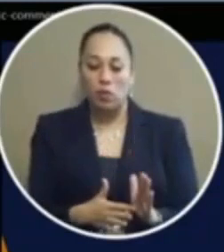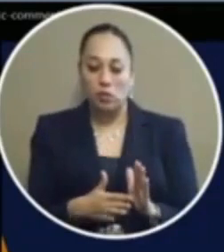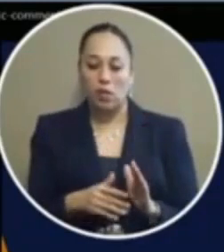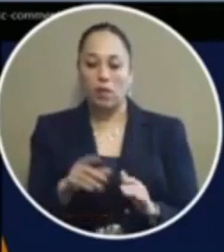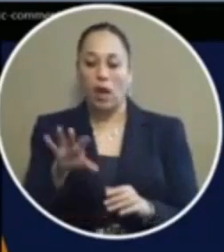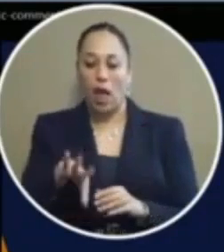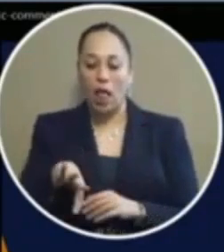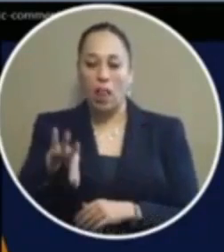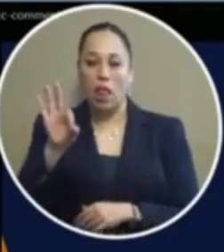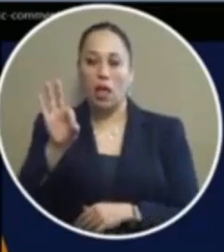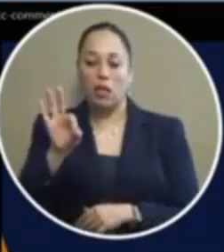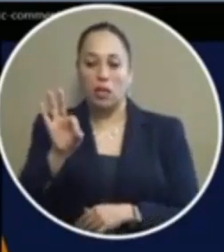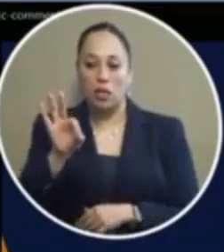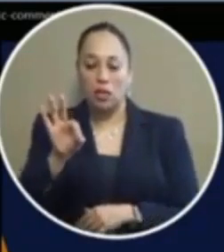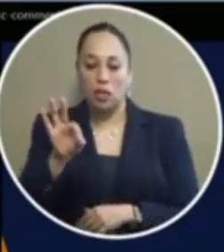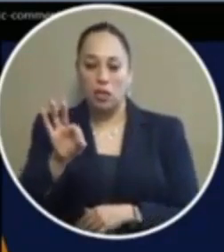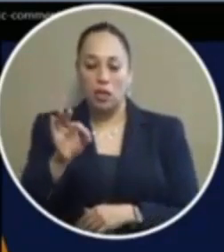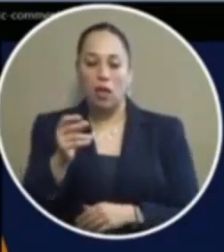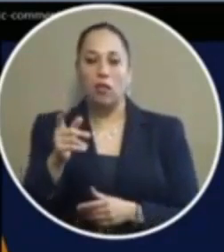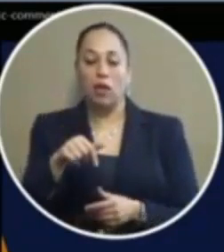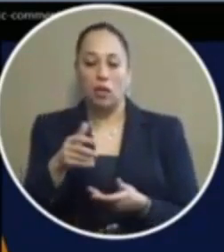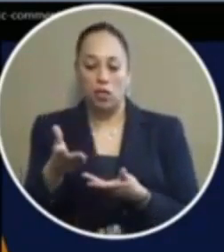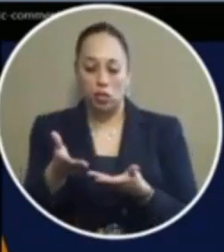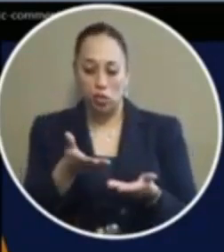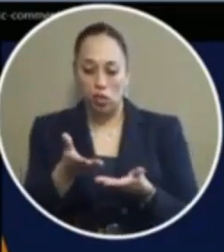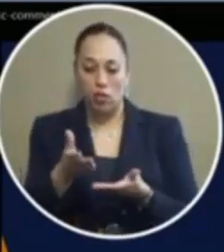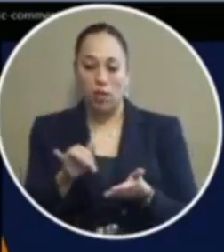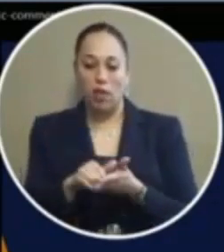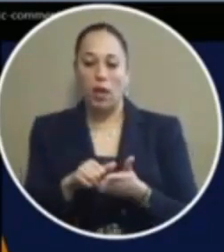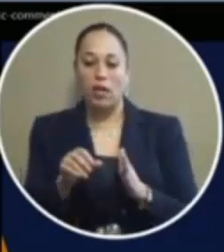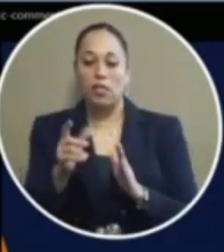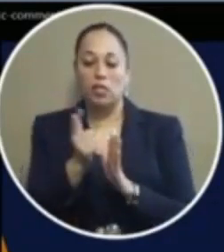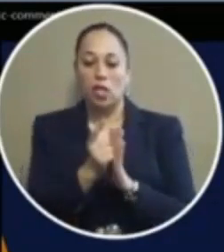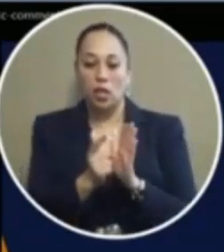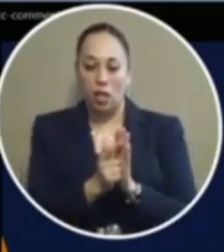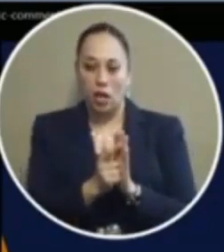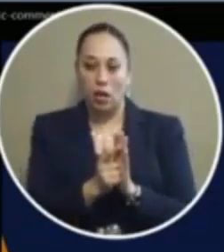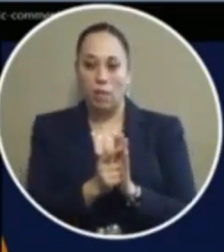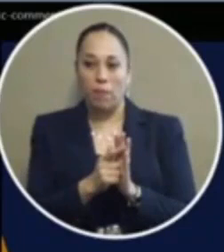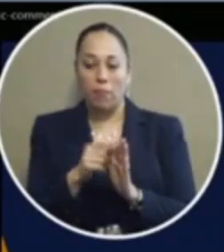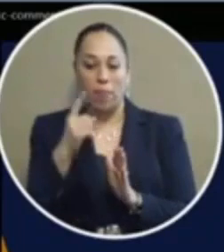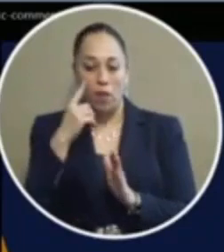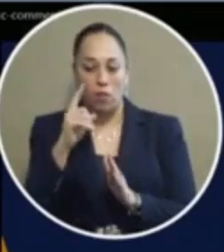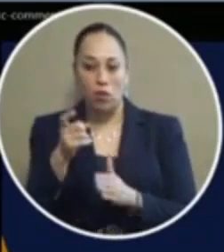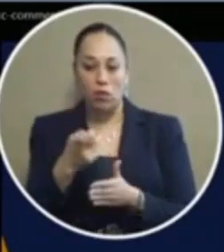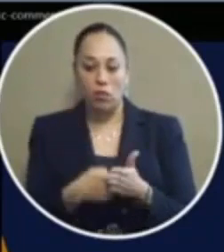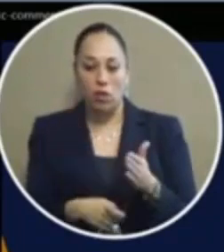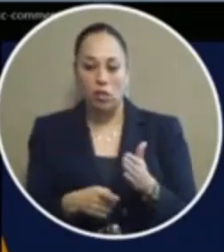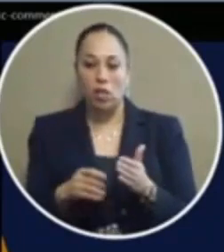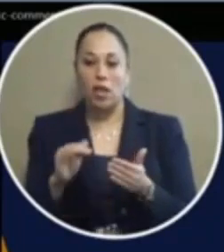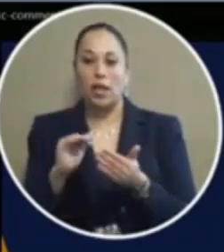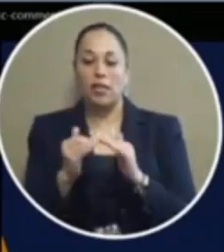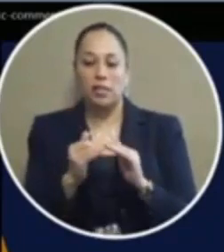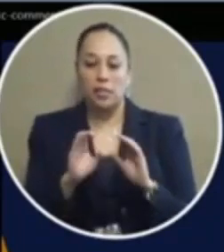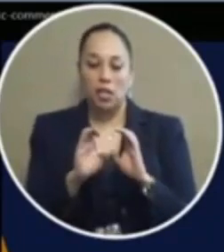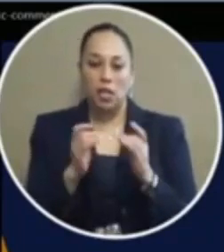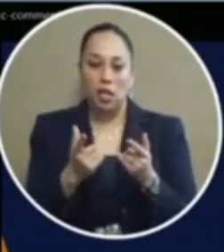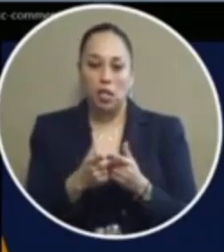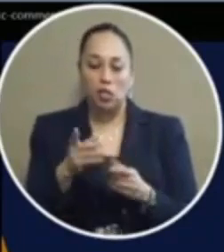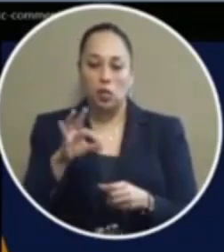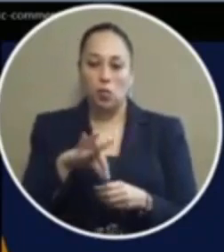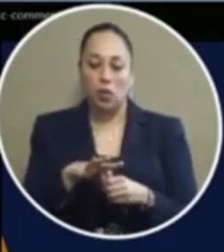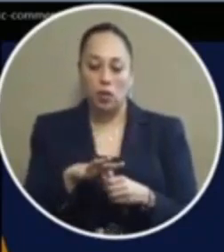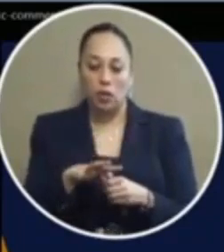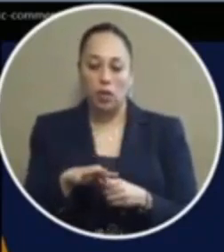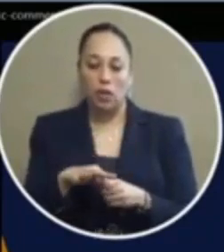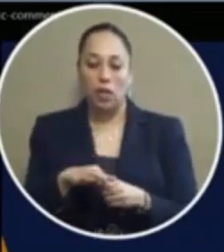elected by the citizens they serve extra state law allows for sight and release for misdemeanor offenses and our city council voted six to